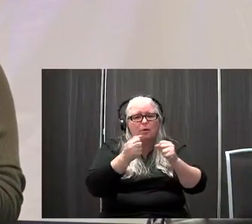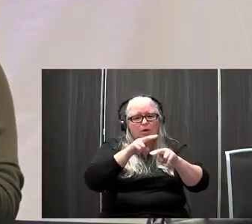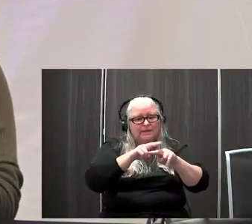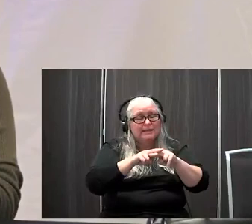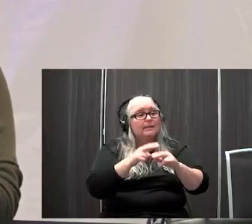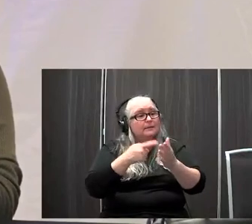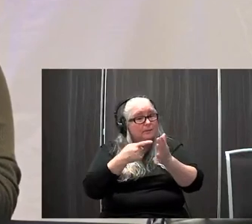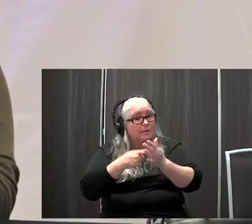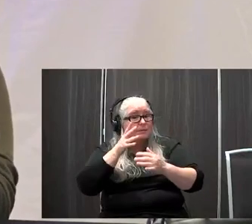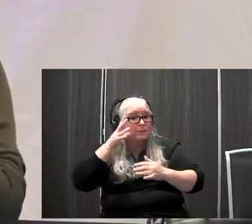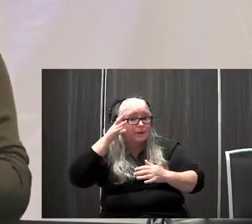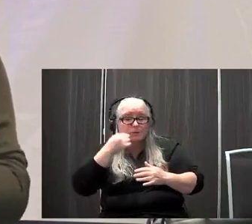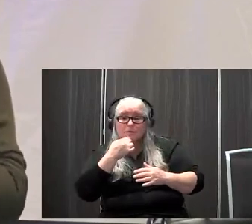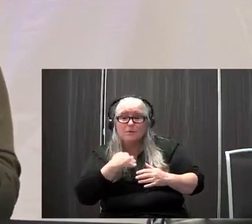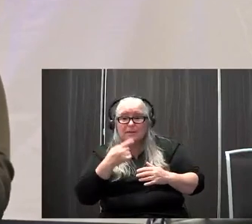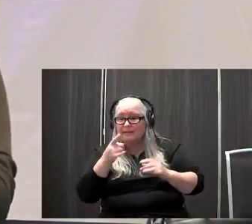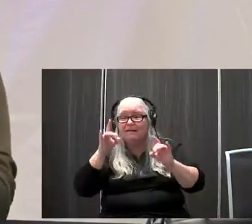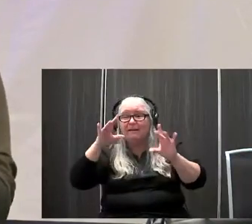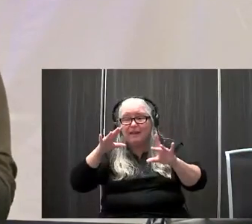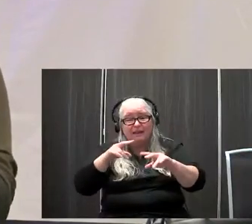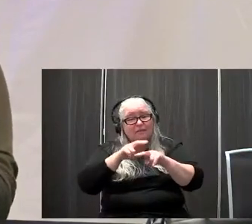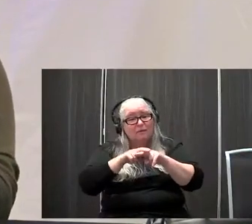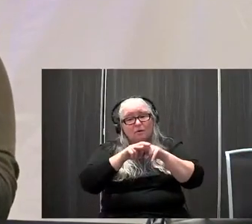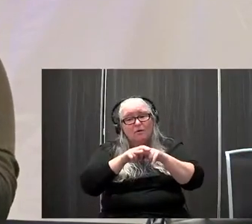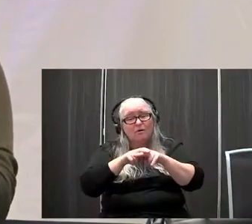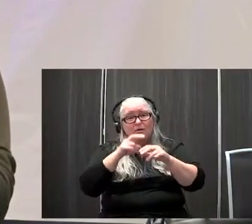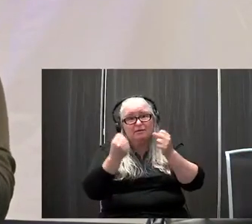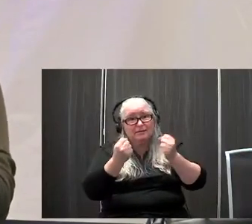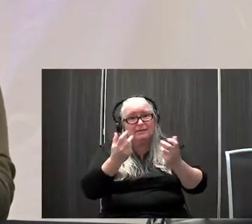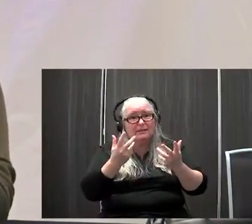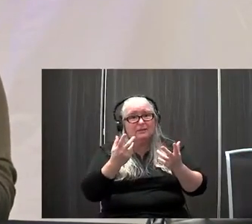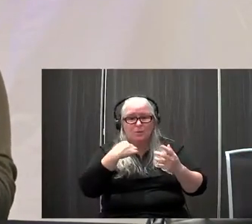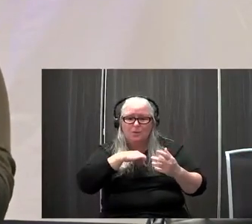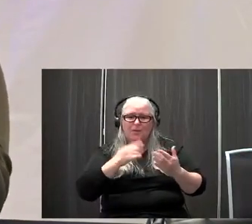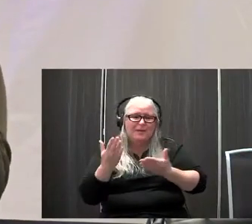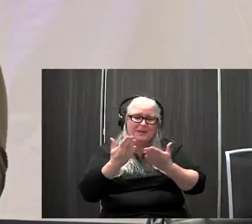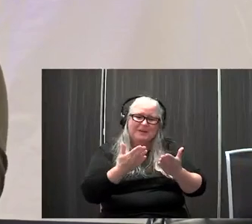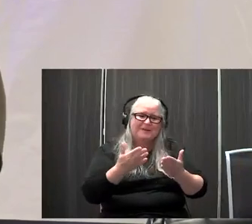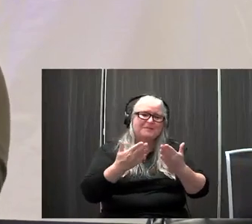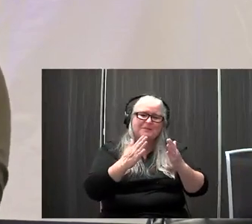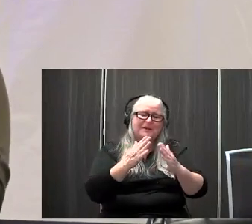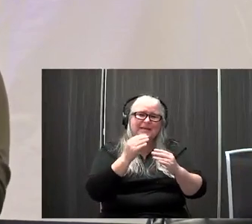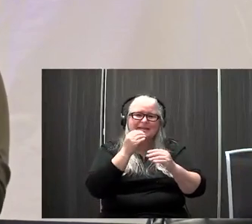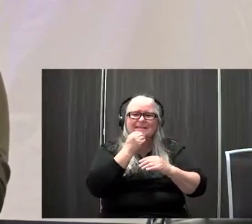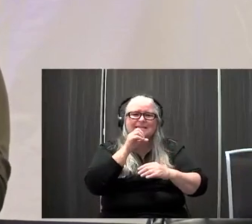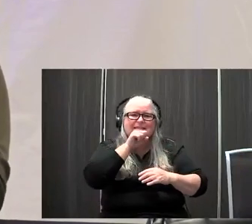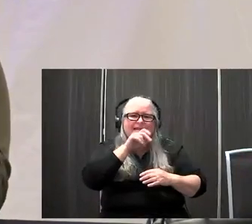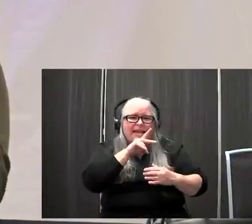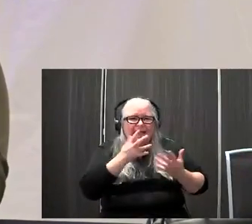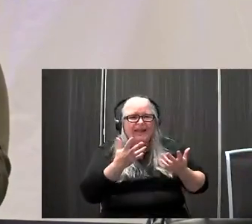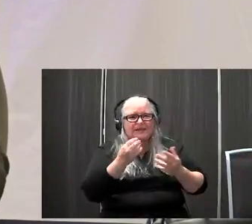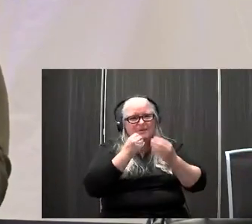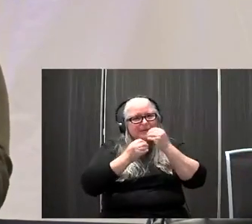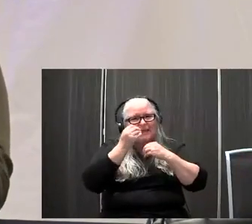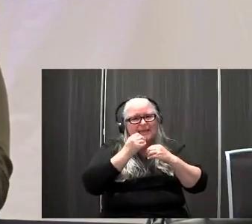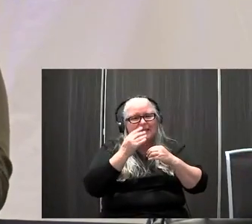seat or they don't like going in the car. So that's sometimes a challenge, but we let them bring snacks. We let the mom stay next to them the whole time. Uh, we